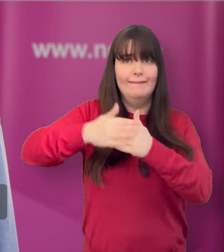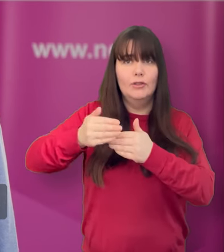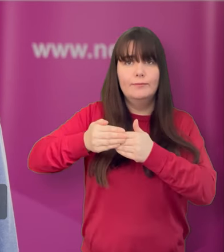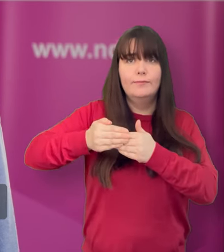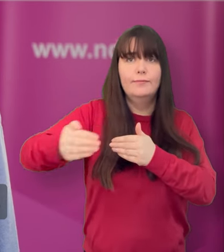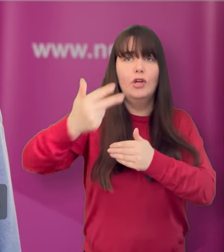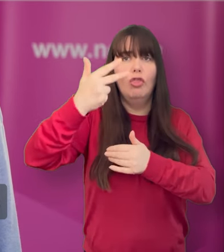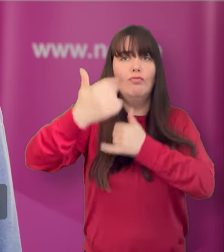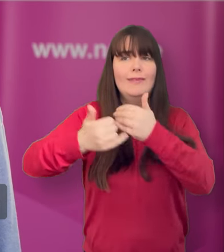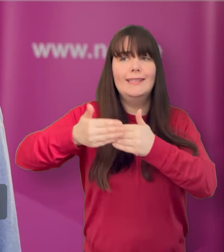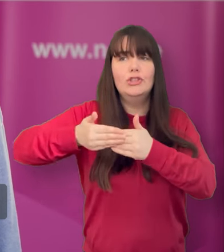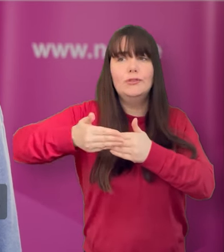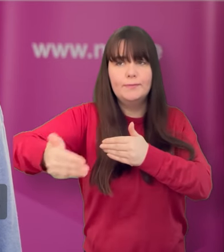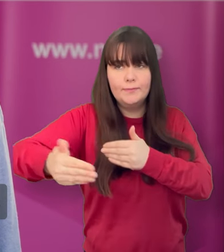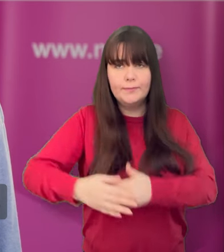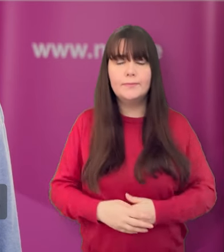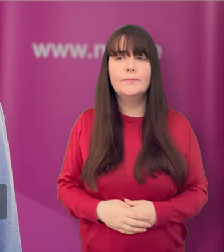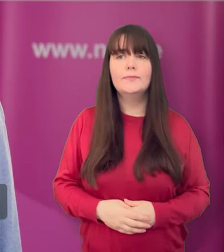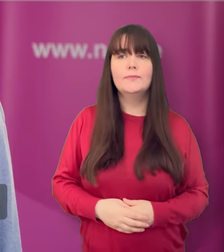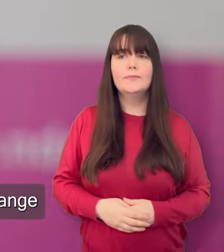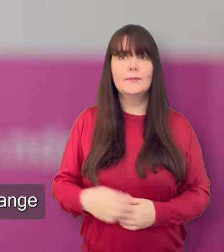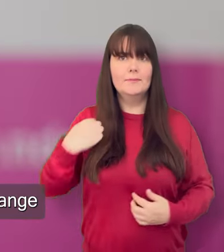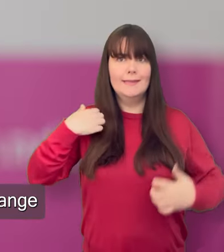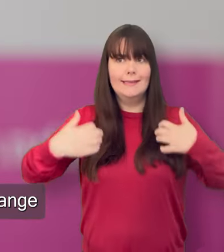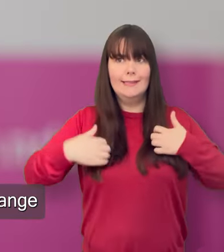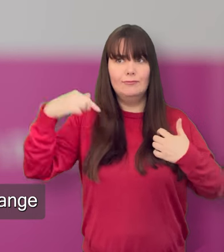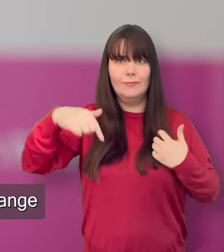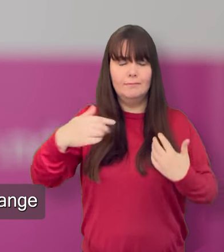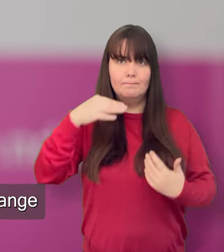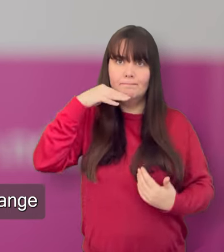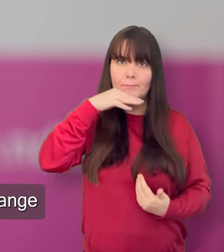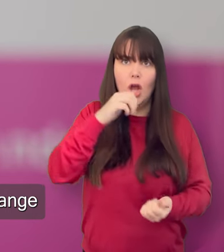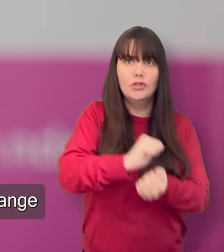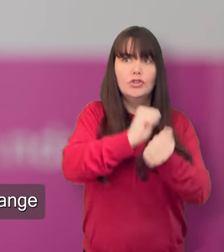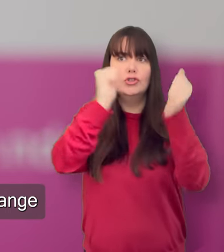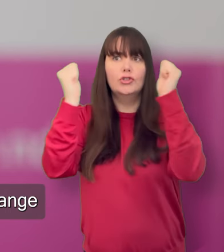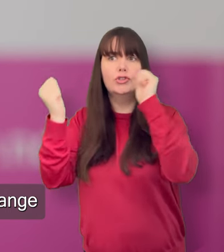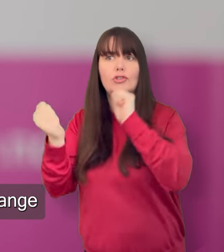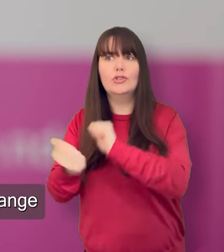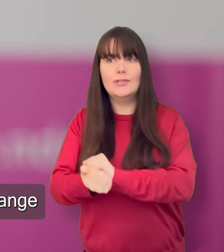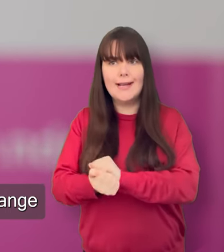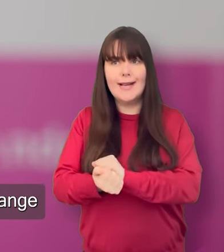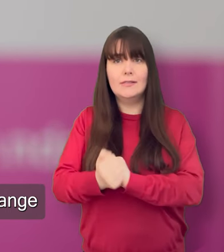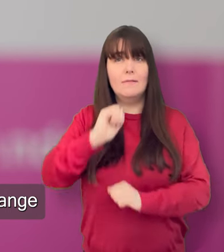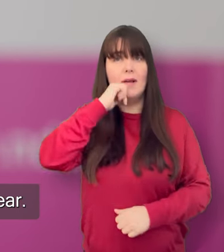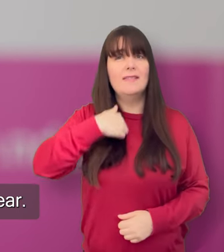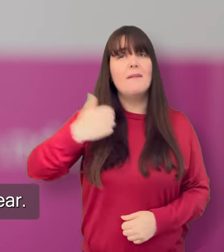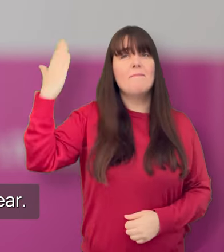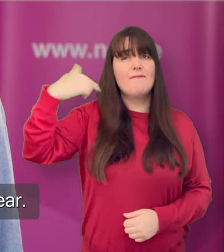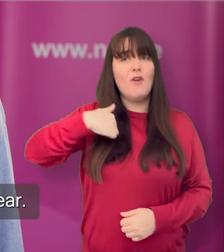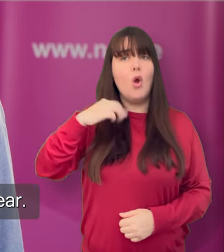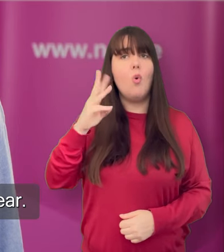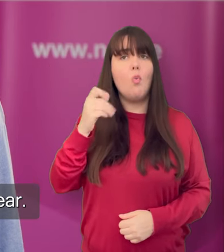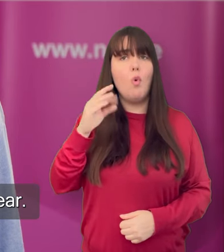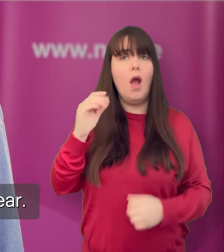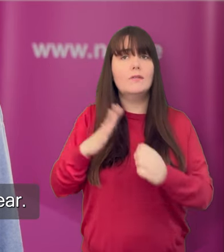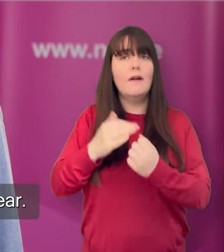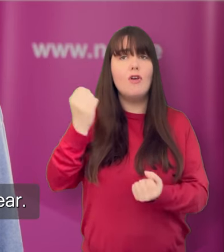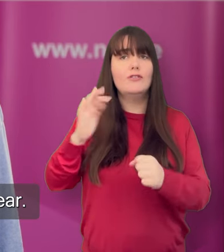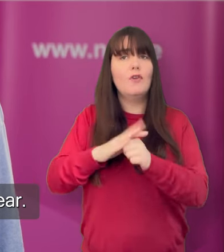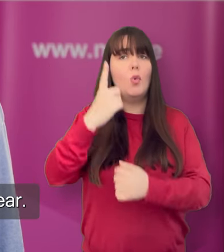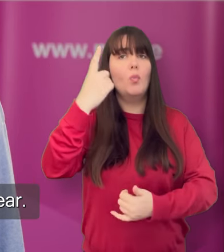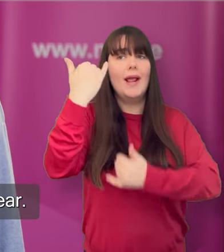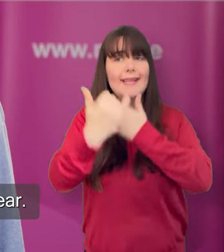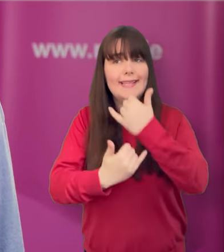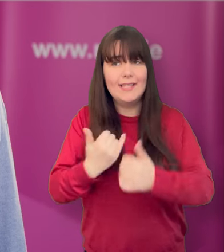is ending over the next three years. I am very interested in this very important change because I was a ward of